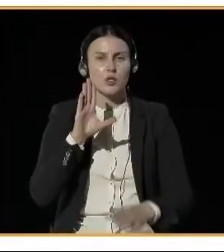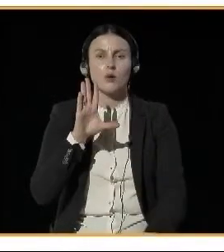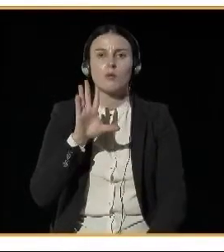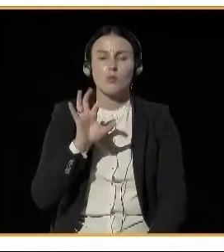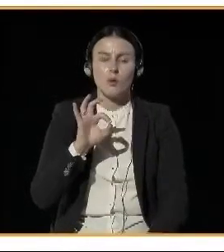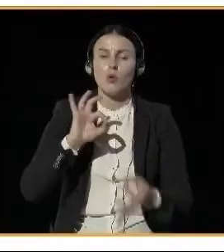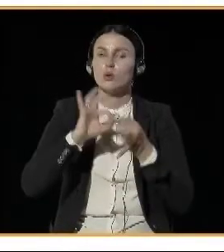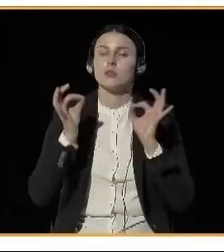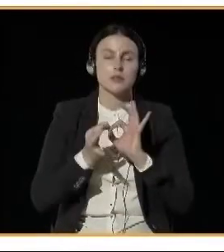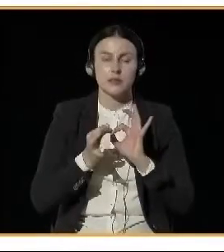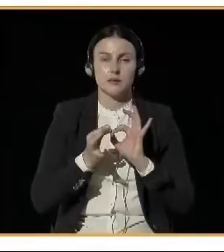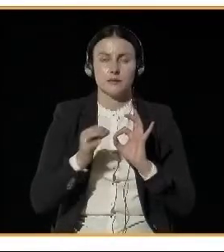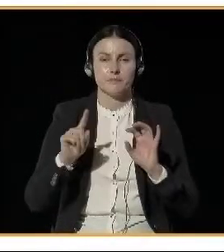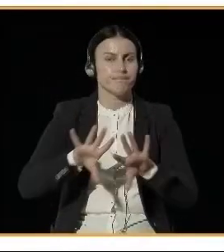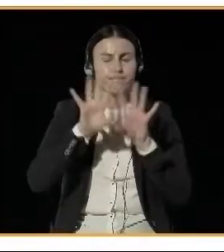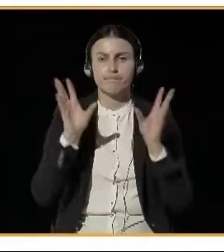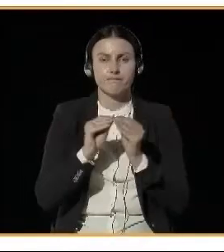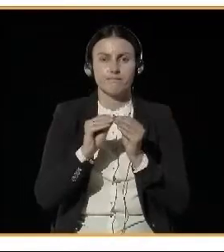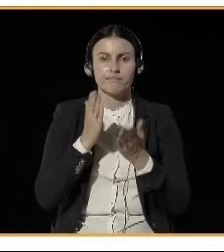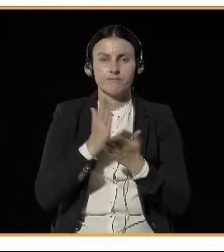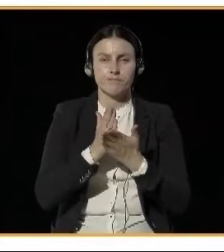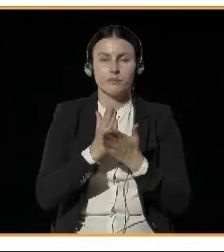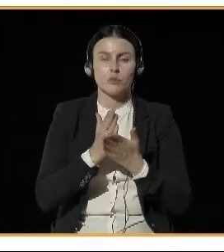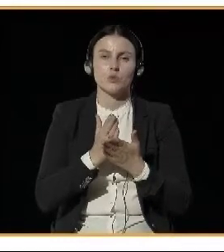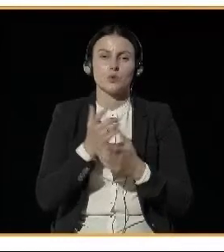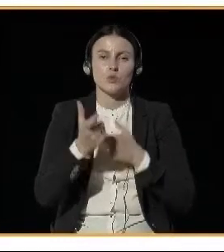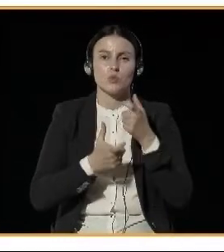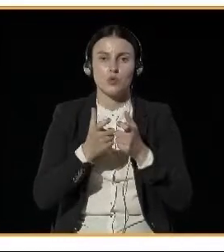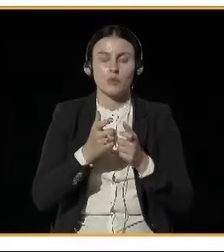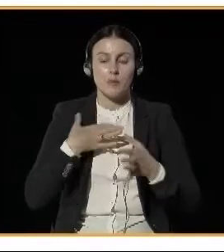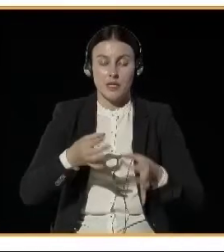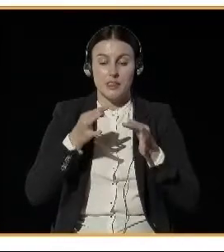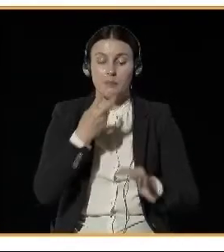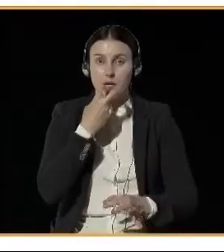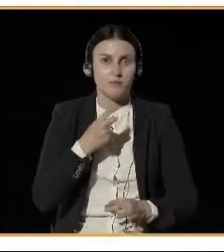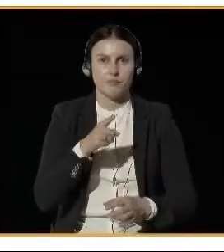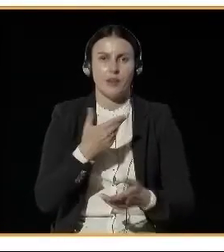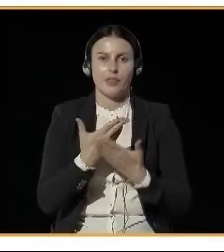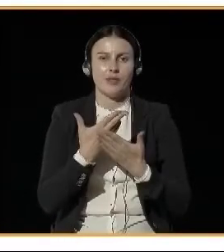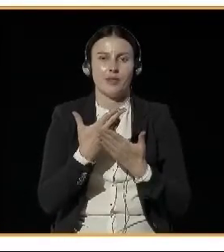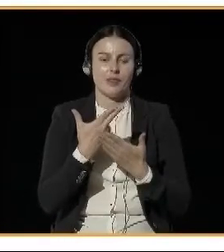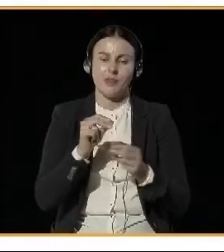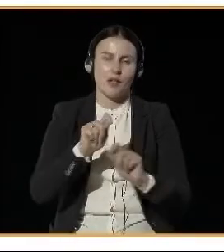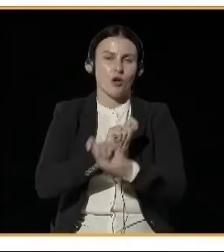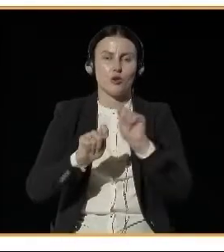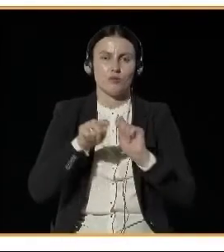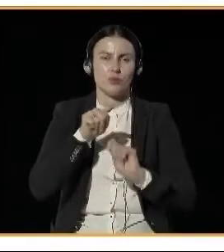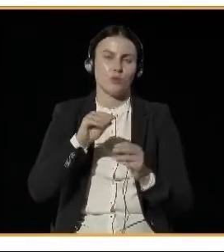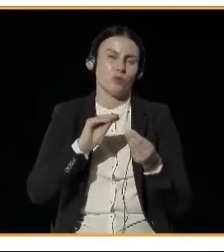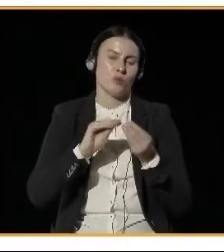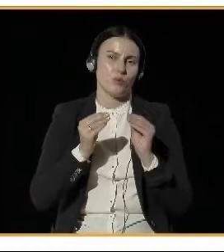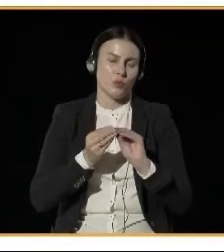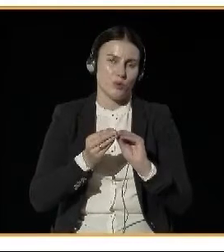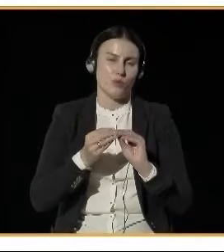drive electrical vehicles, we would still have a problem with road dust. So it's important in any